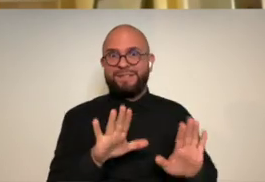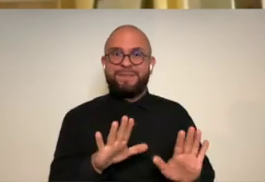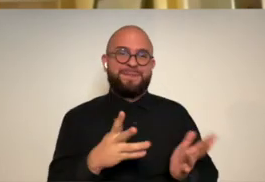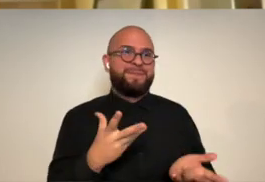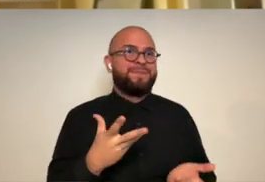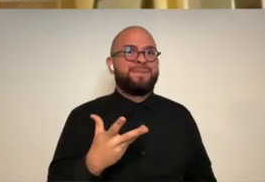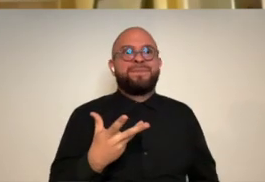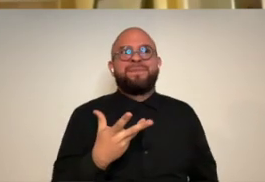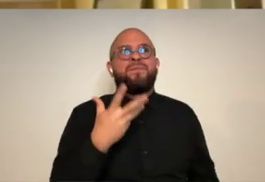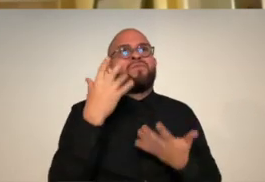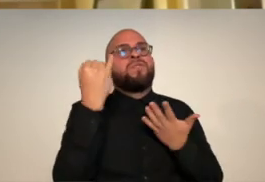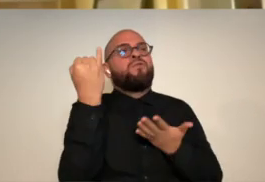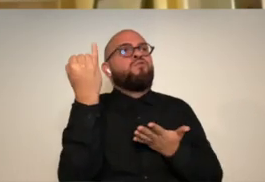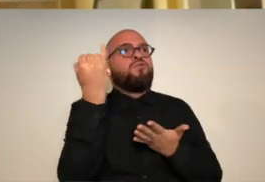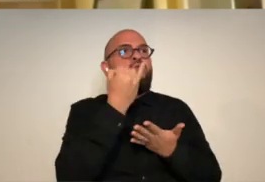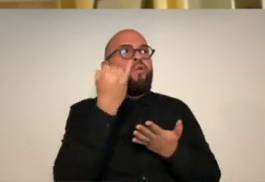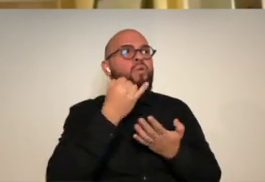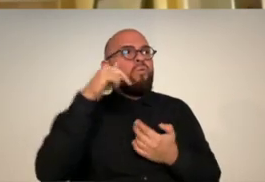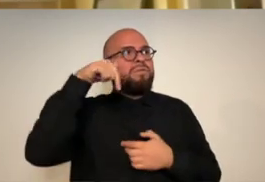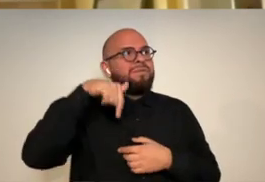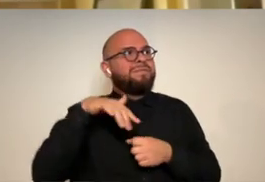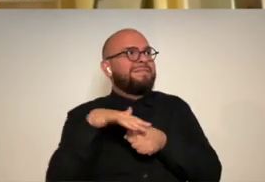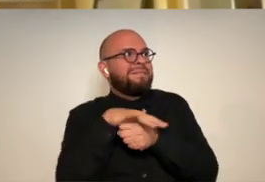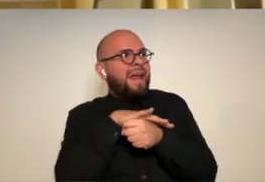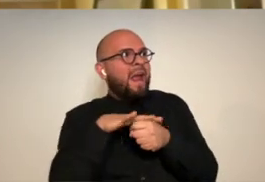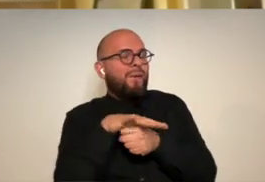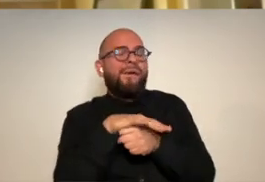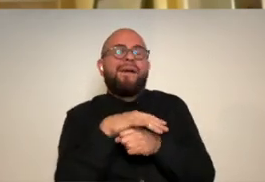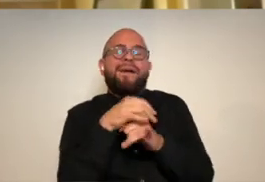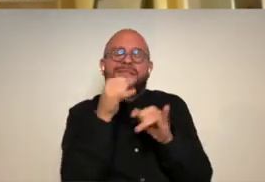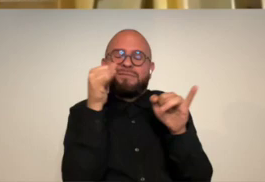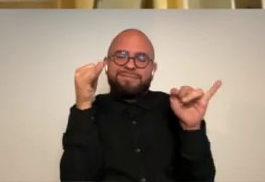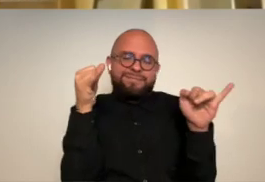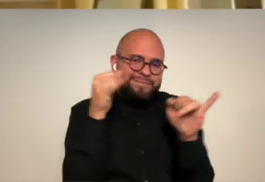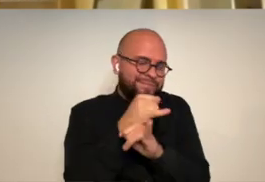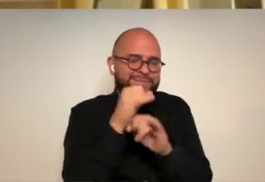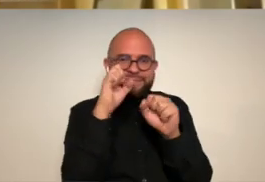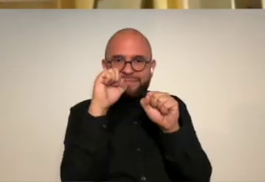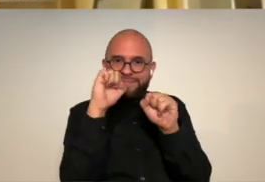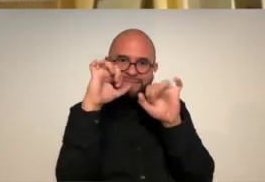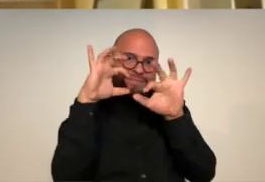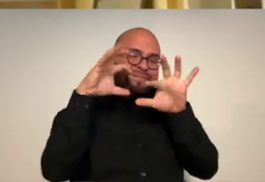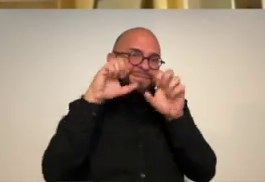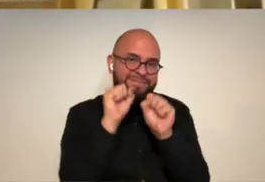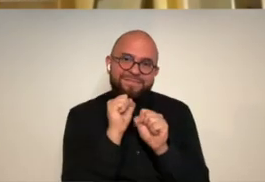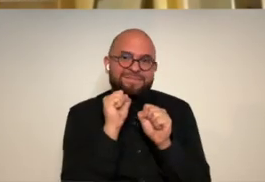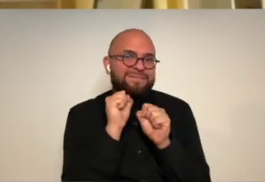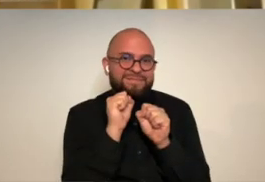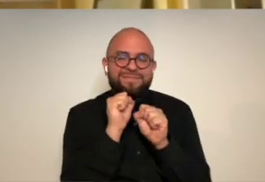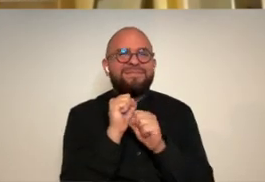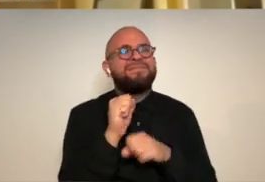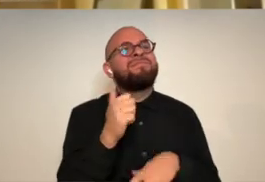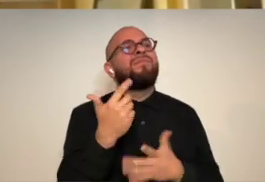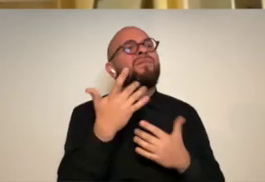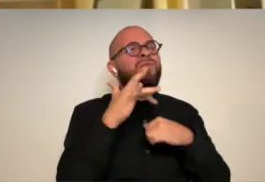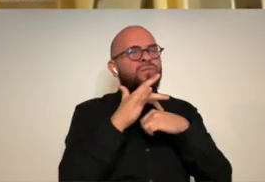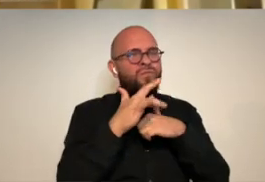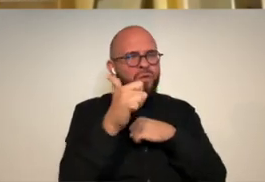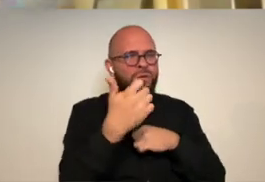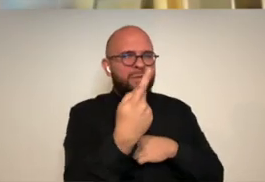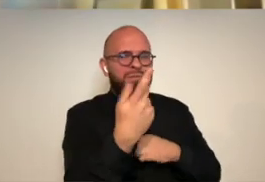that it's pretty awesome the the the arts in this area are phenomenal like